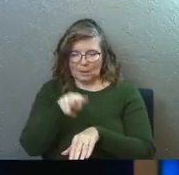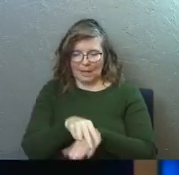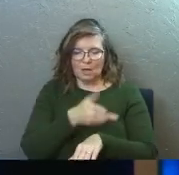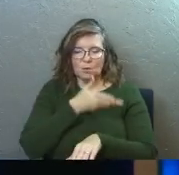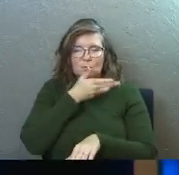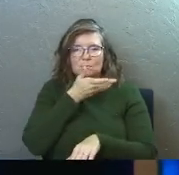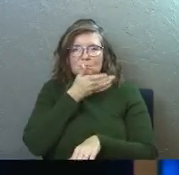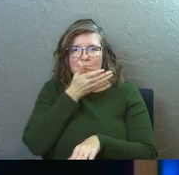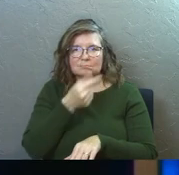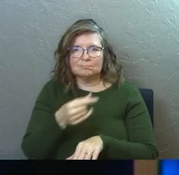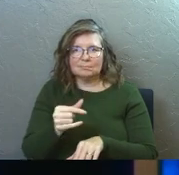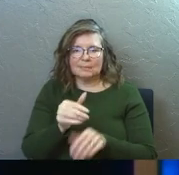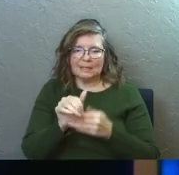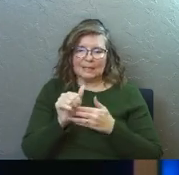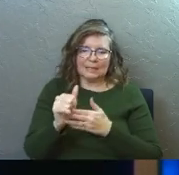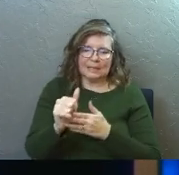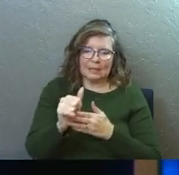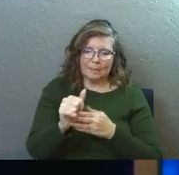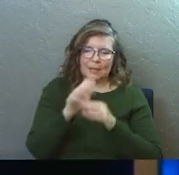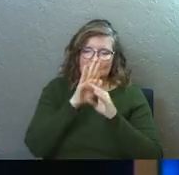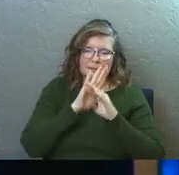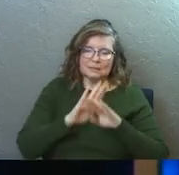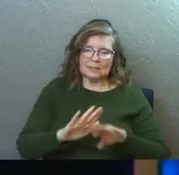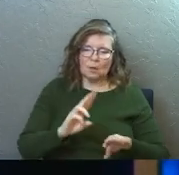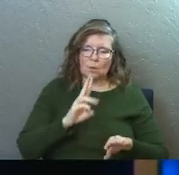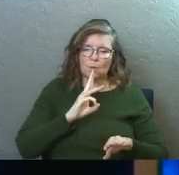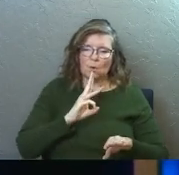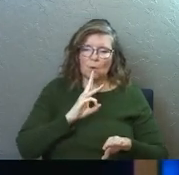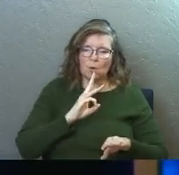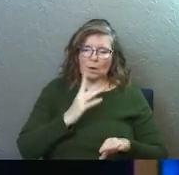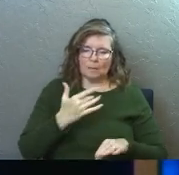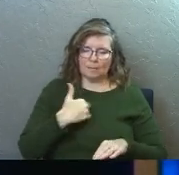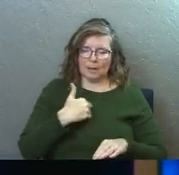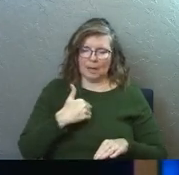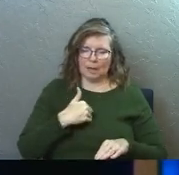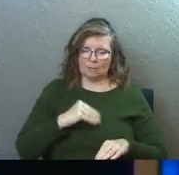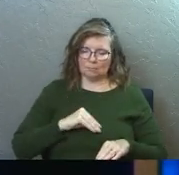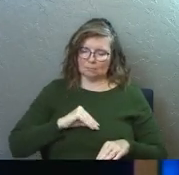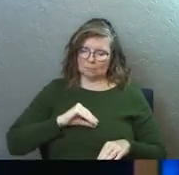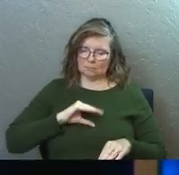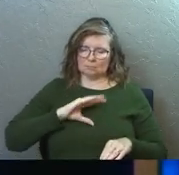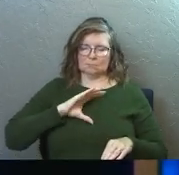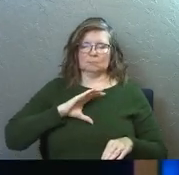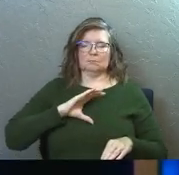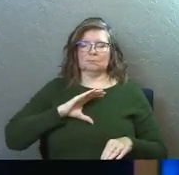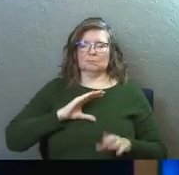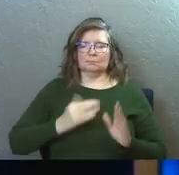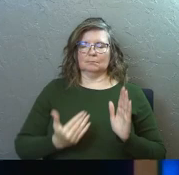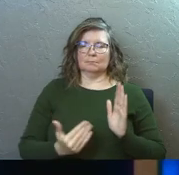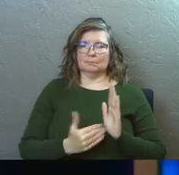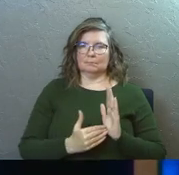He leads me beside still waters. He restores my soul.